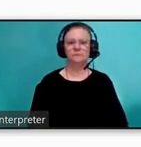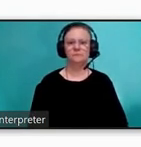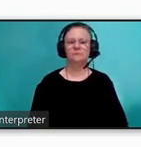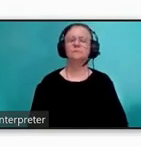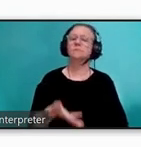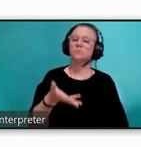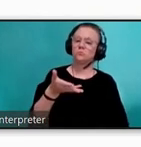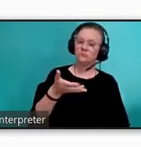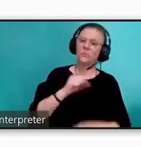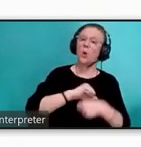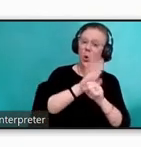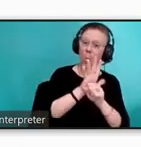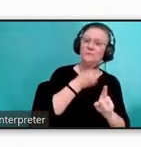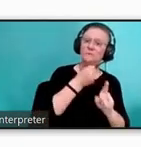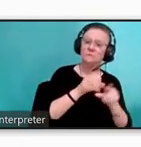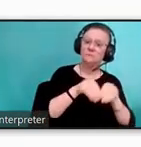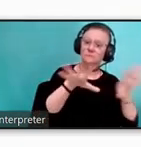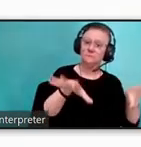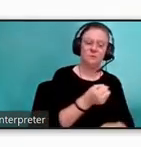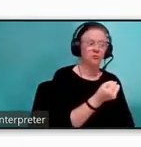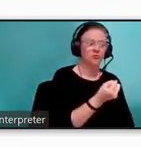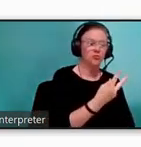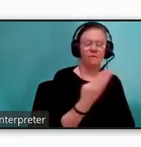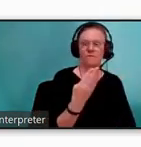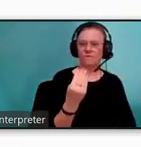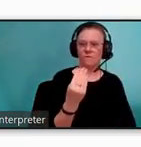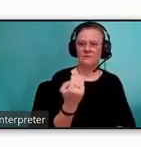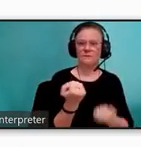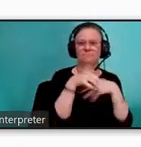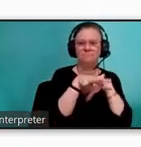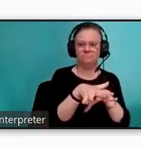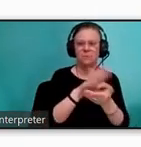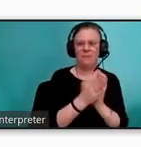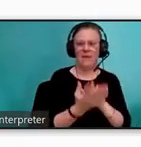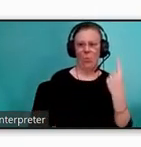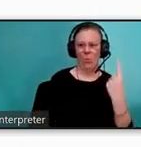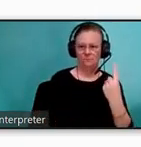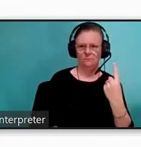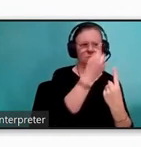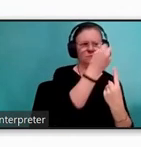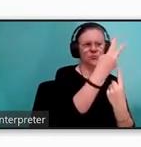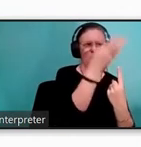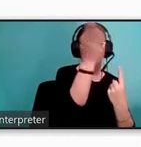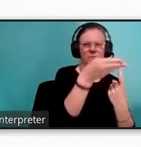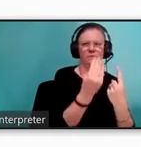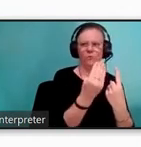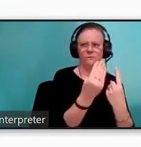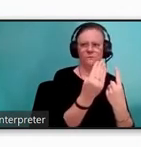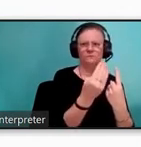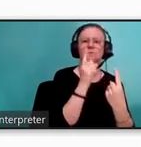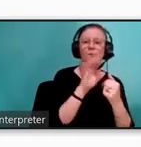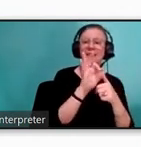As an initial response to COVID, Routes 12 and 14 were merged and just referred to as Route 12 and run every